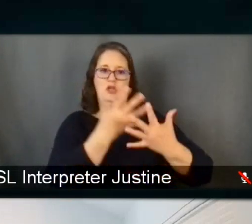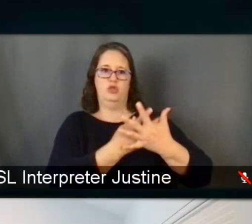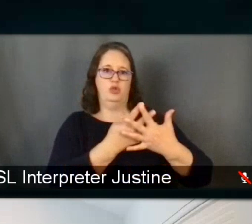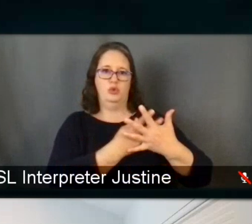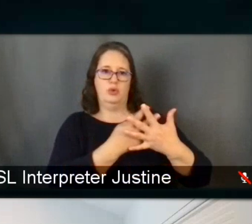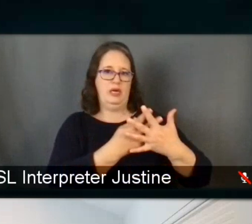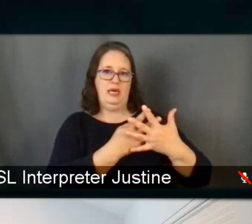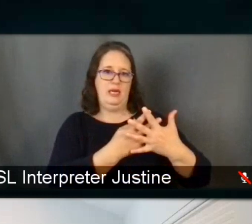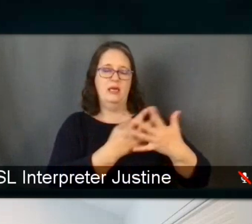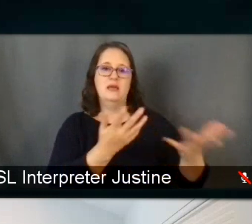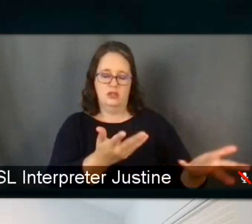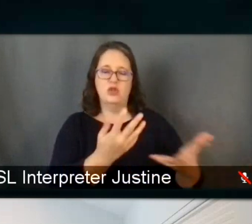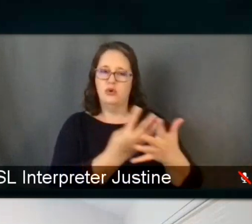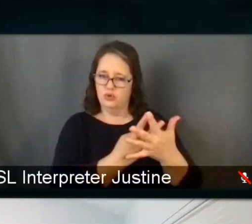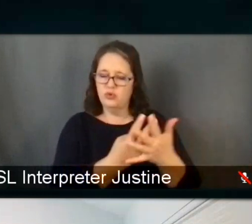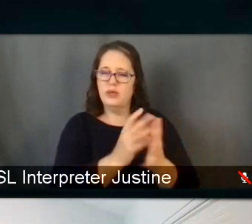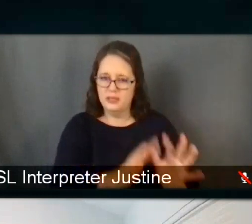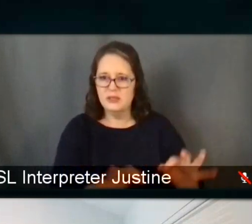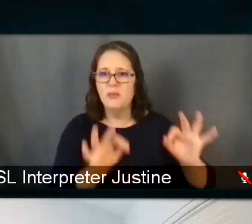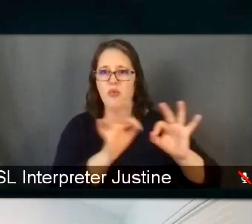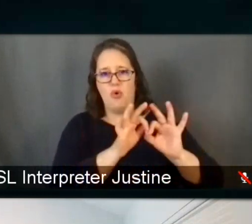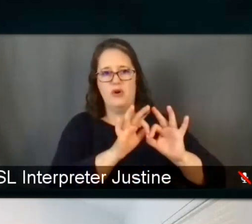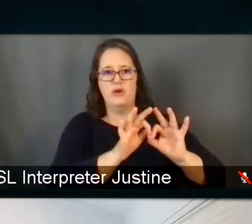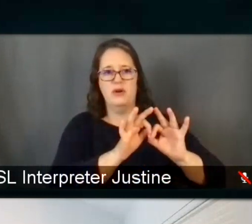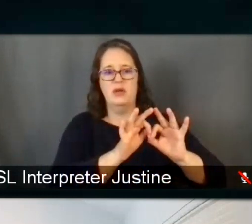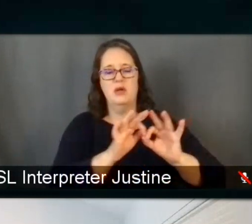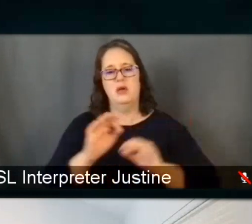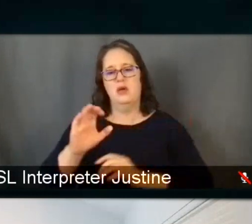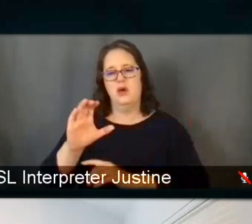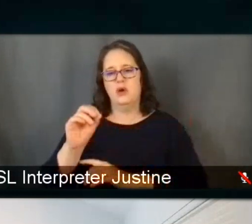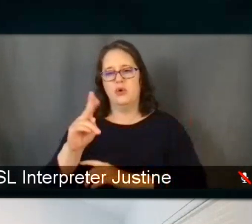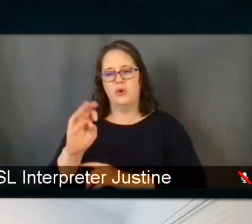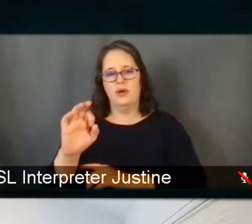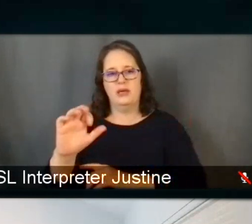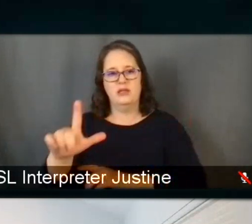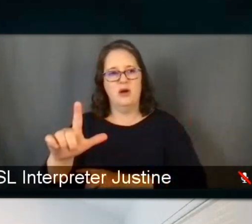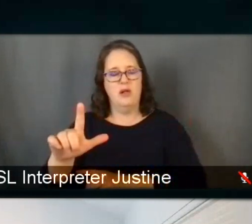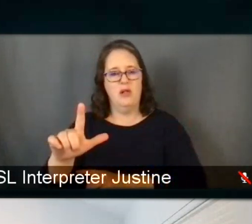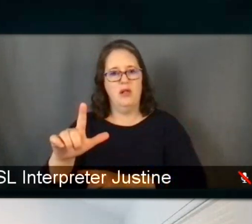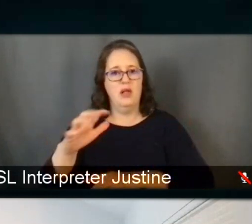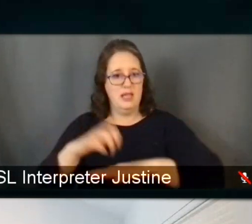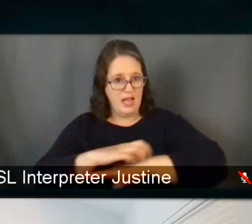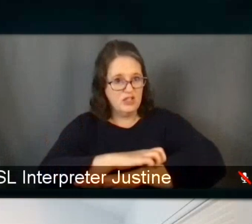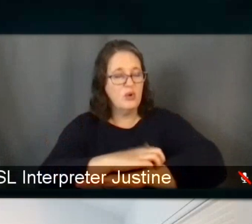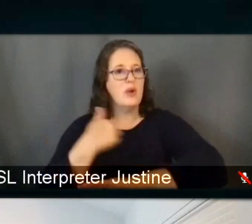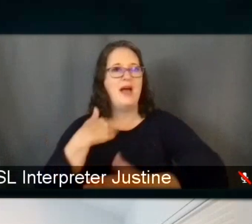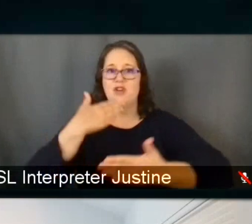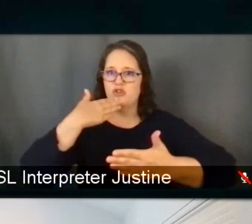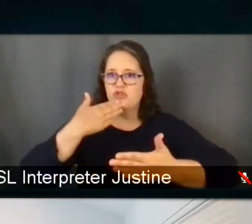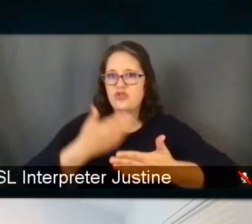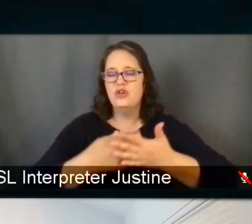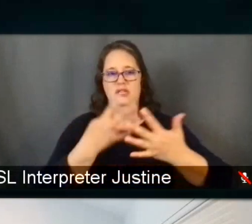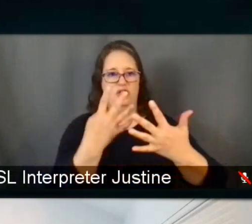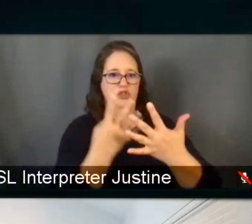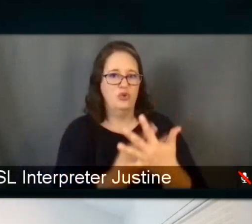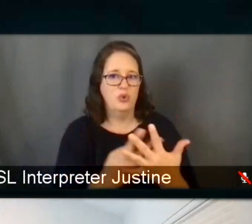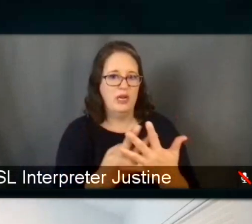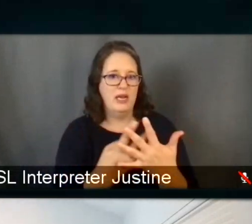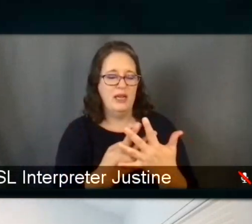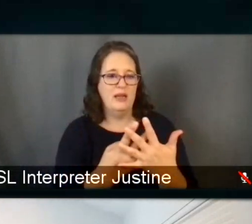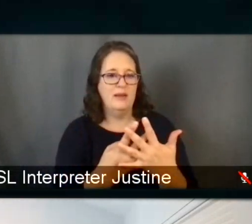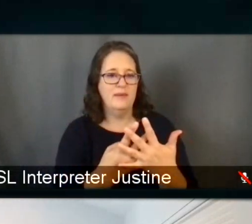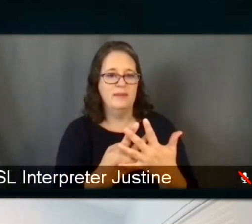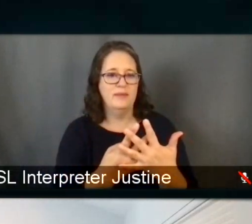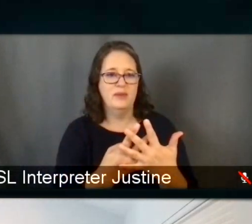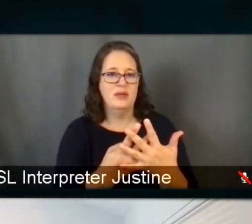is an important contributor. Because for colorectal cancer, we have a really good screening tool. We cannot